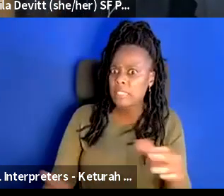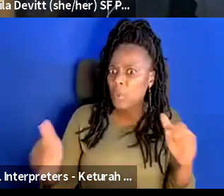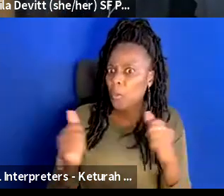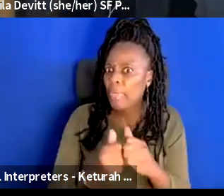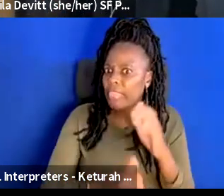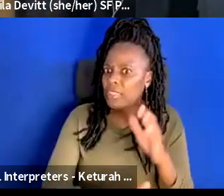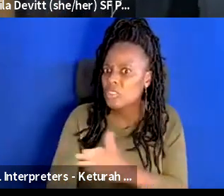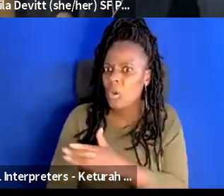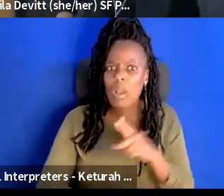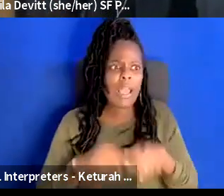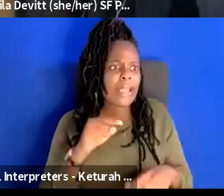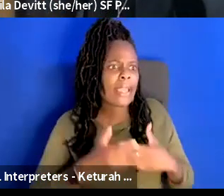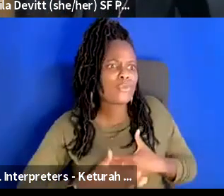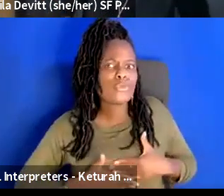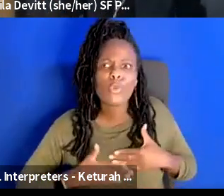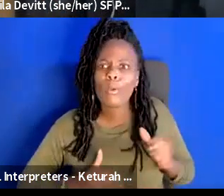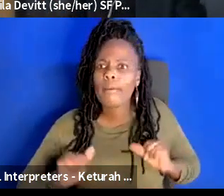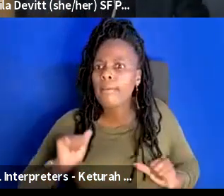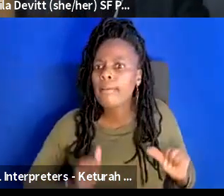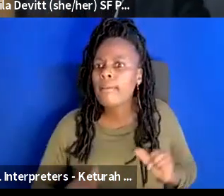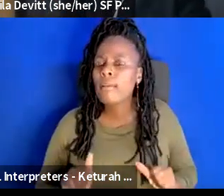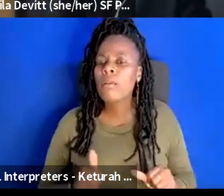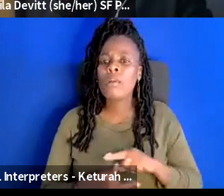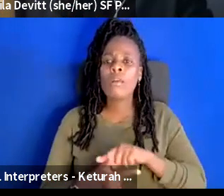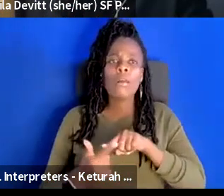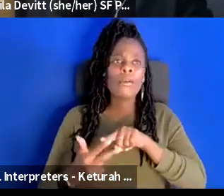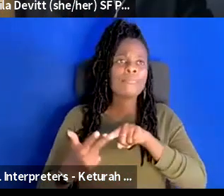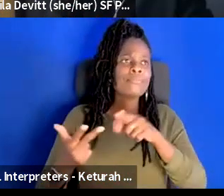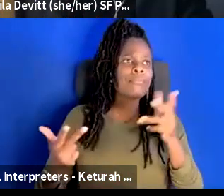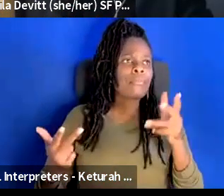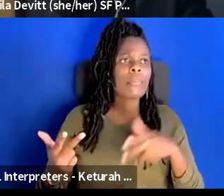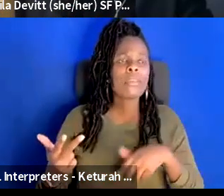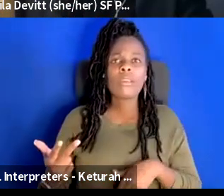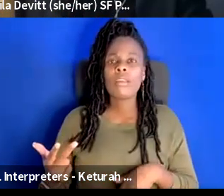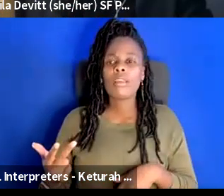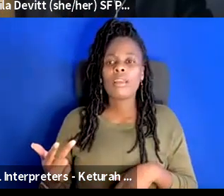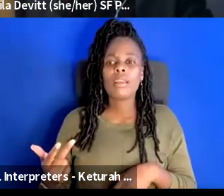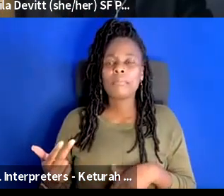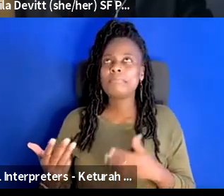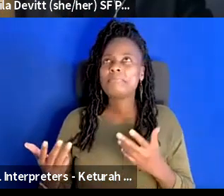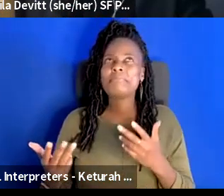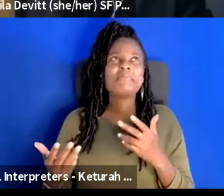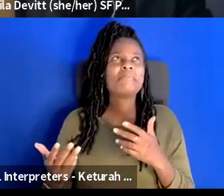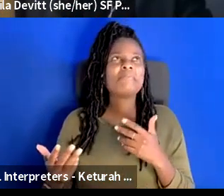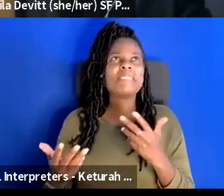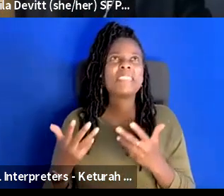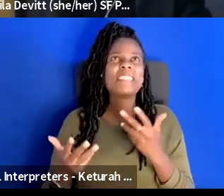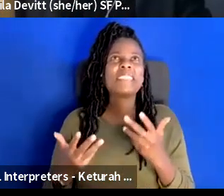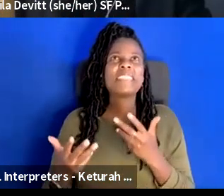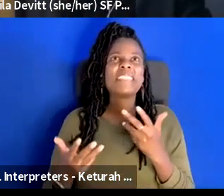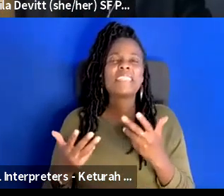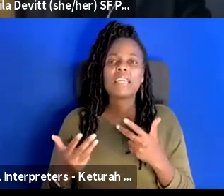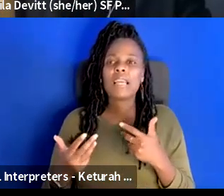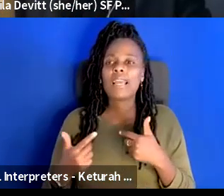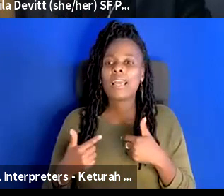for me to enjoy um oh I will I I worked at cow